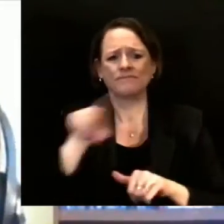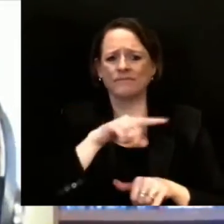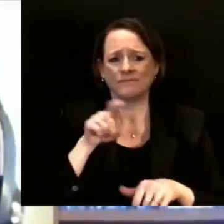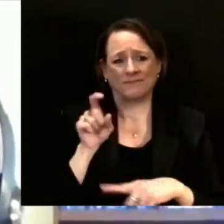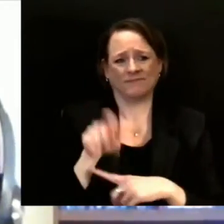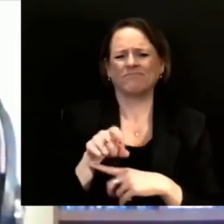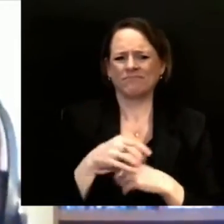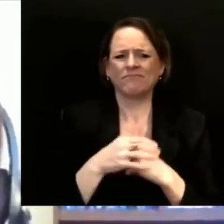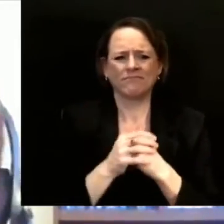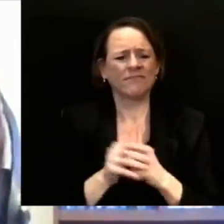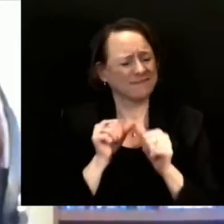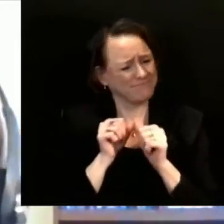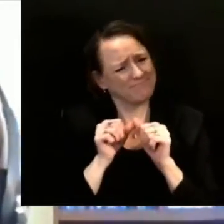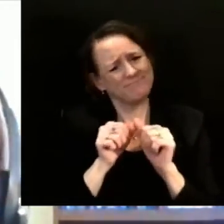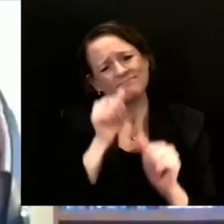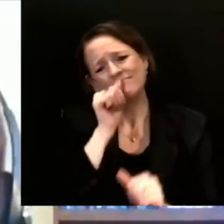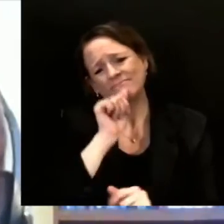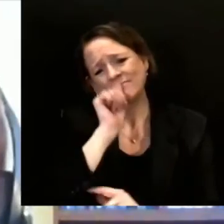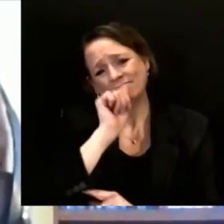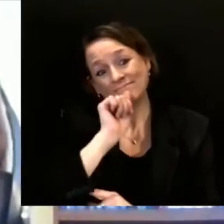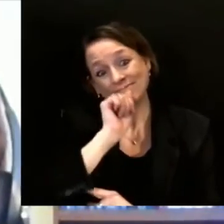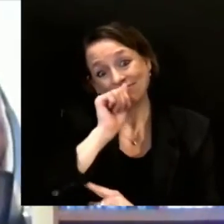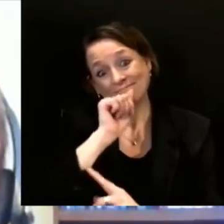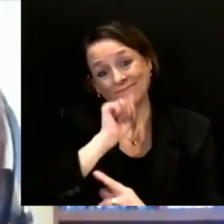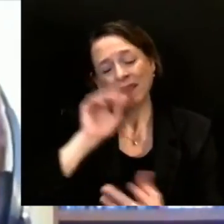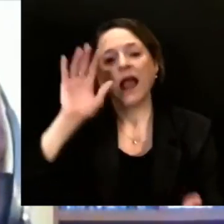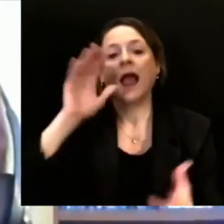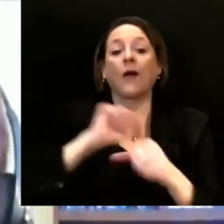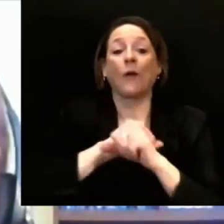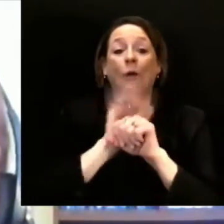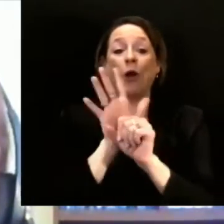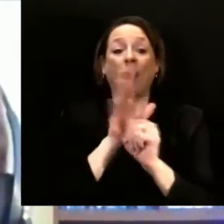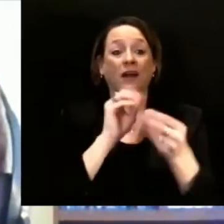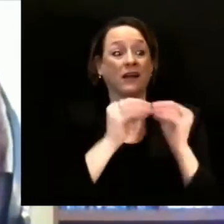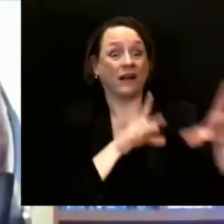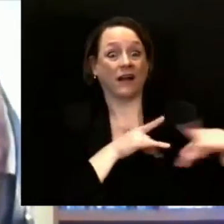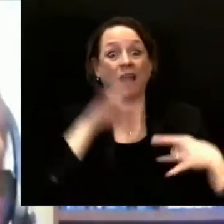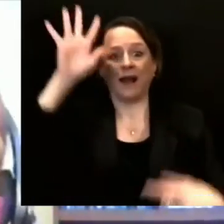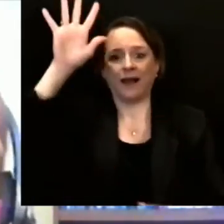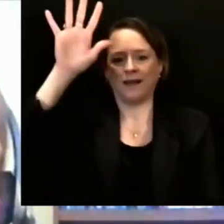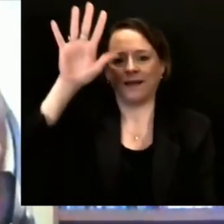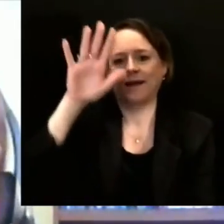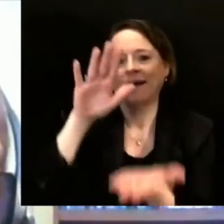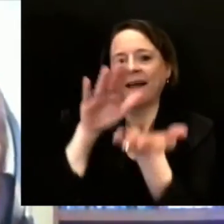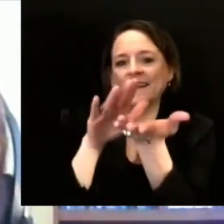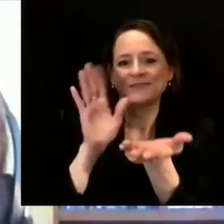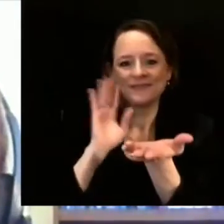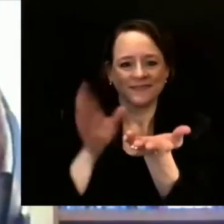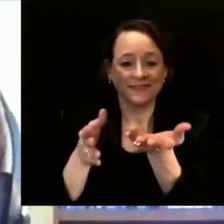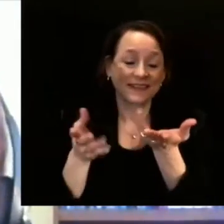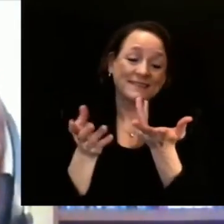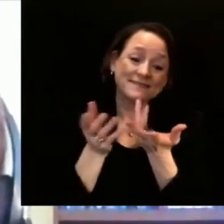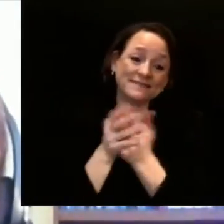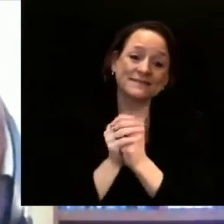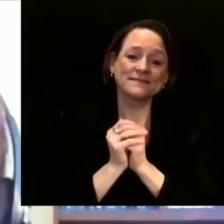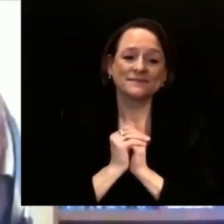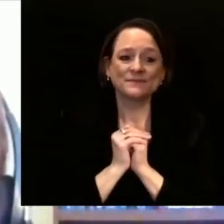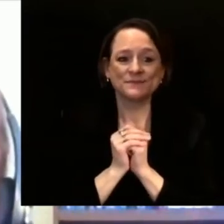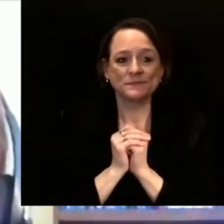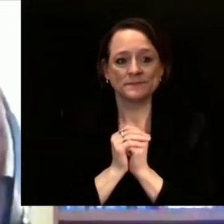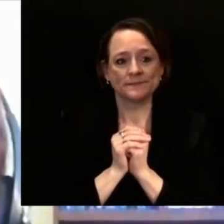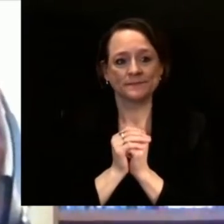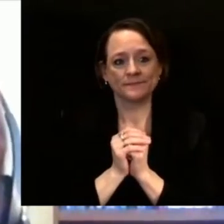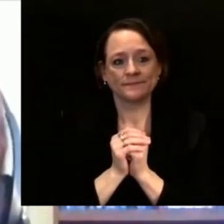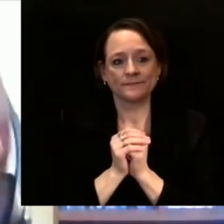even with vaccine, if we have very high levels of virus, circulating in the community, we will continue